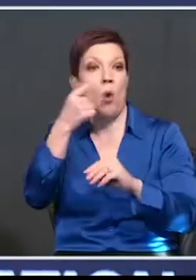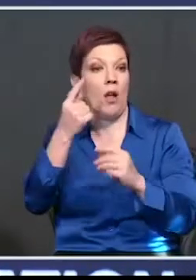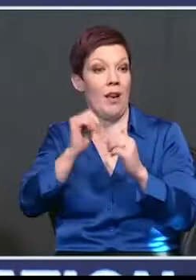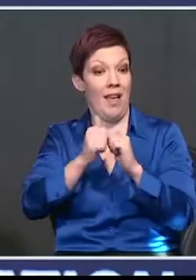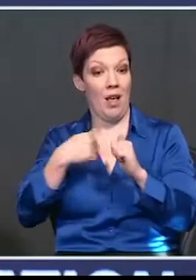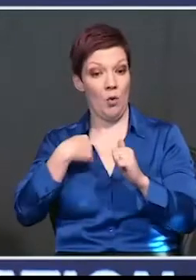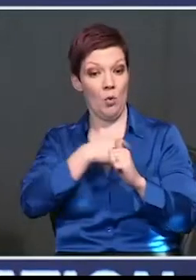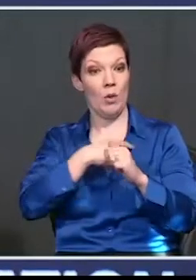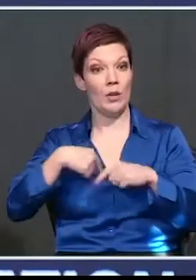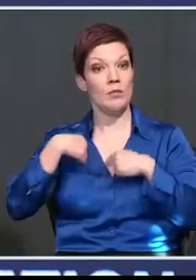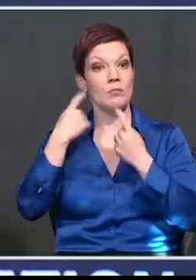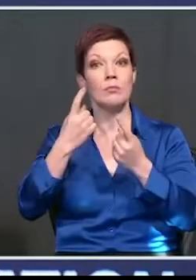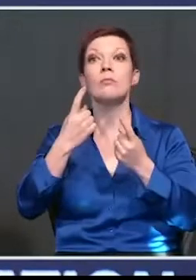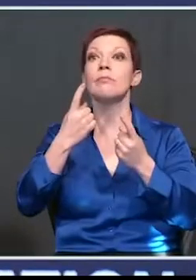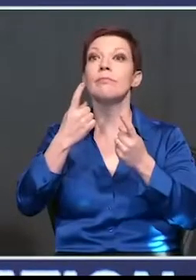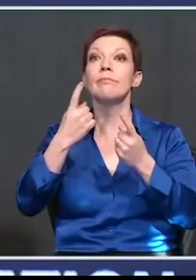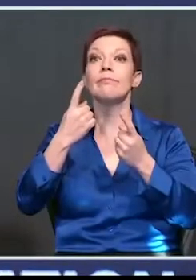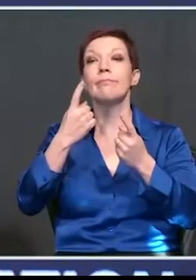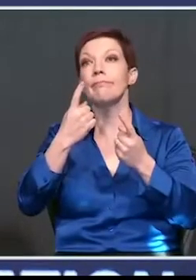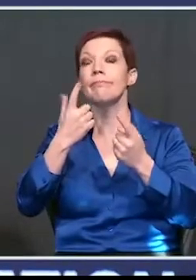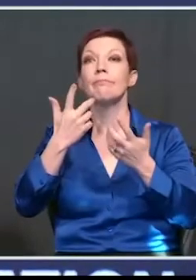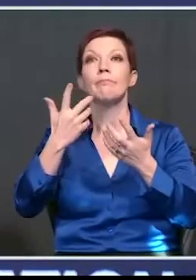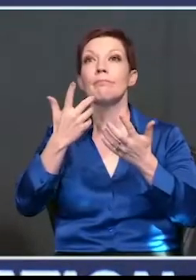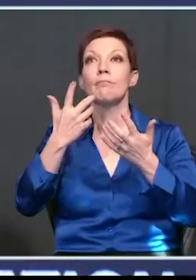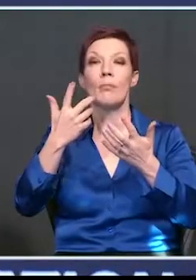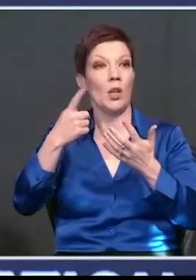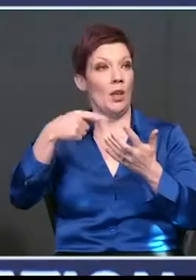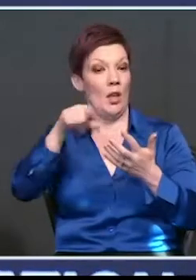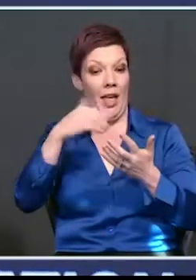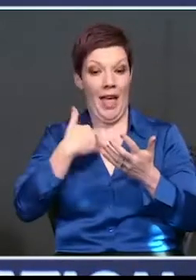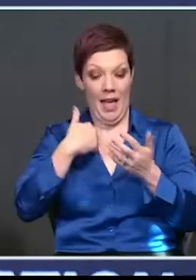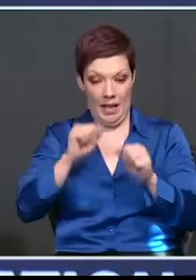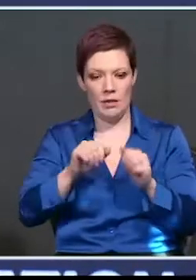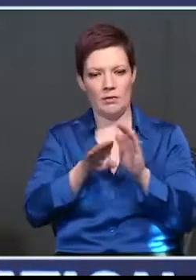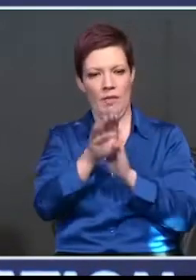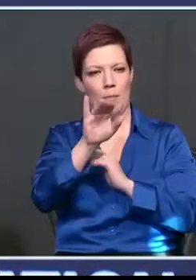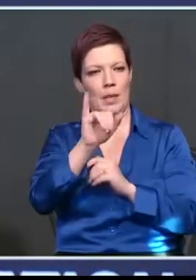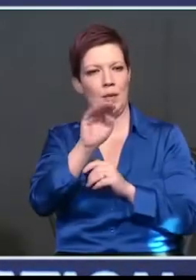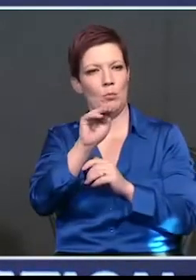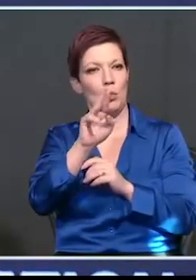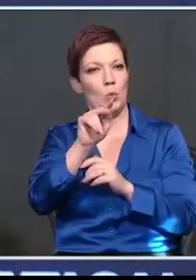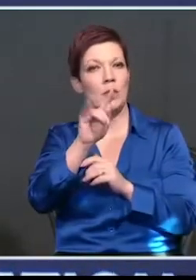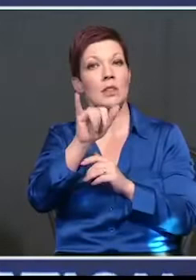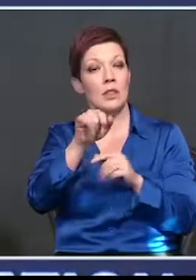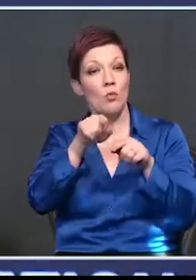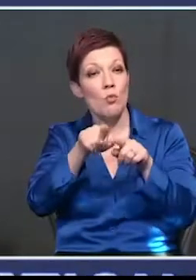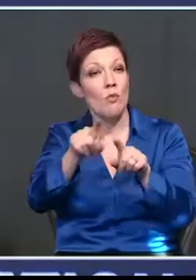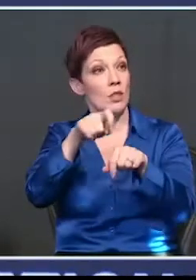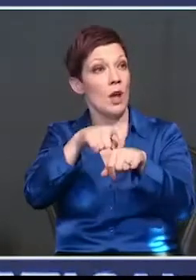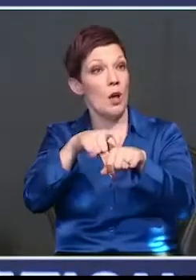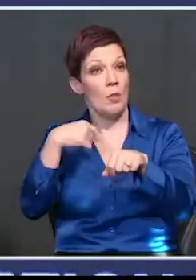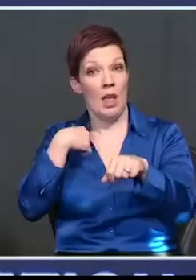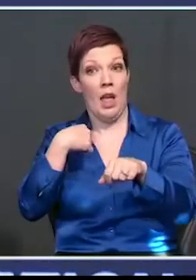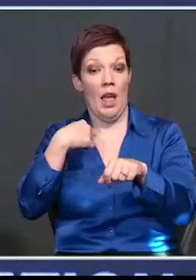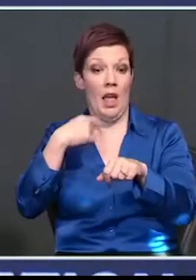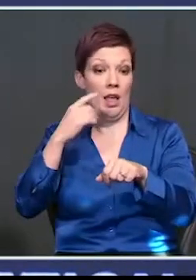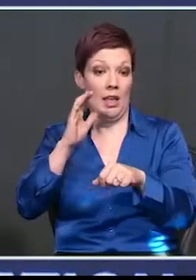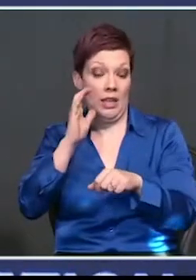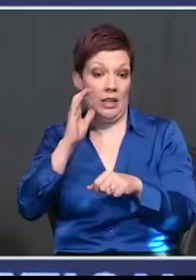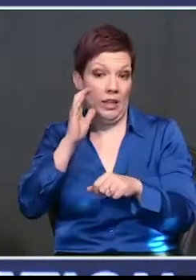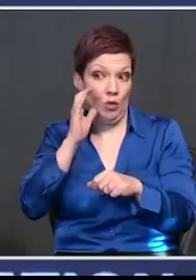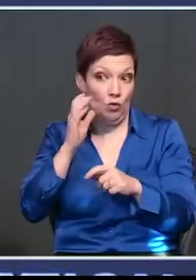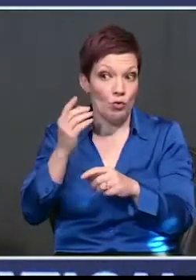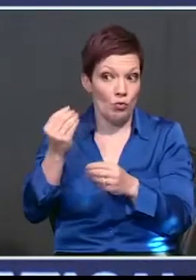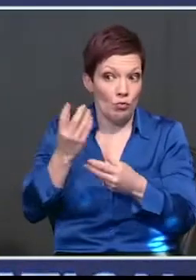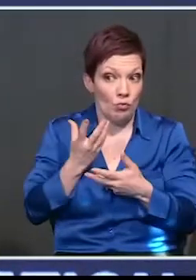it was the way it ends. Plus, you do have an immunity, you develop immunity over a period of time. And I hear we're close to 15%. I'm